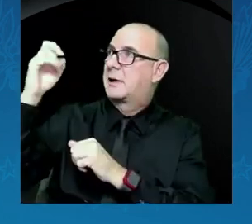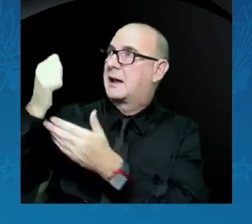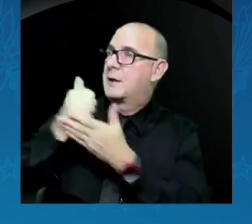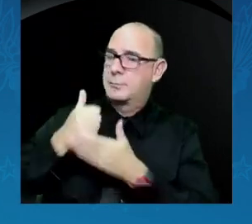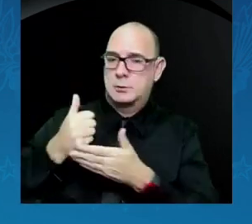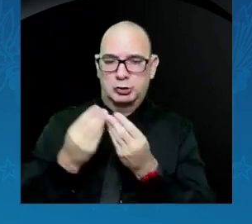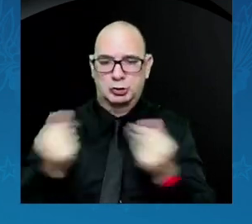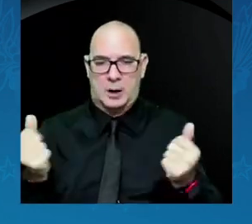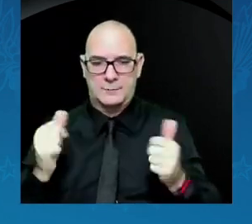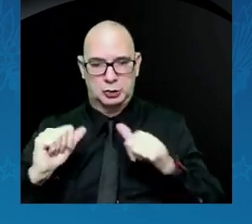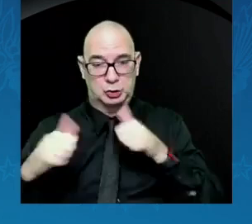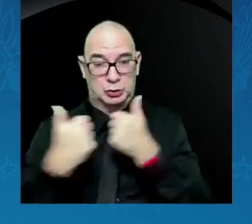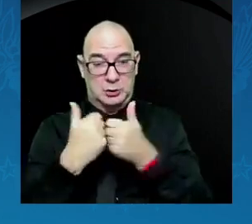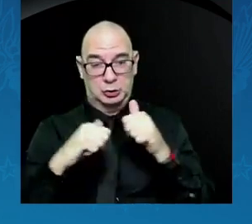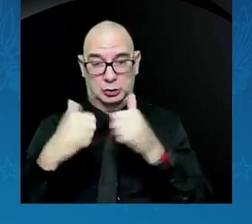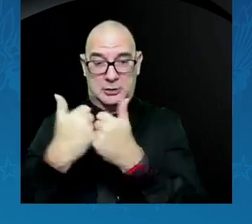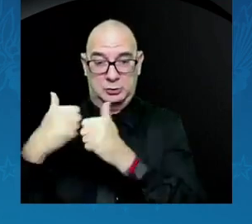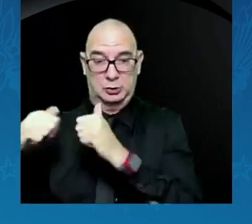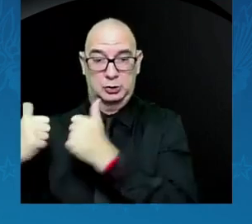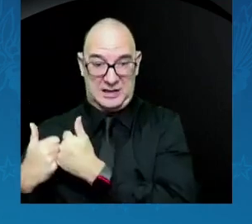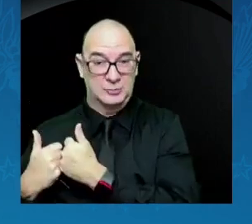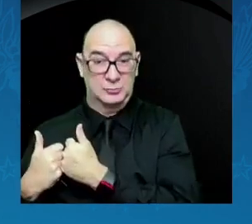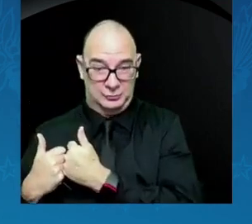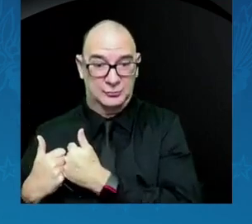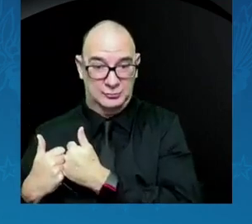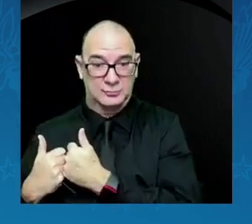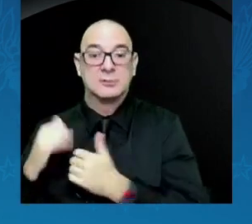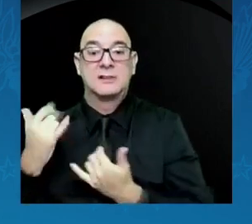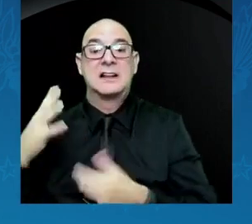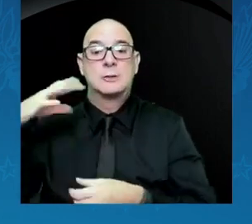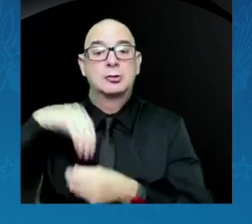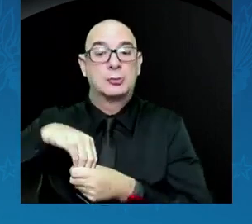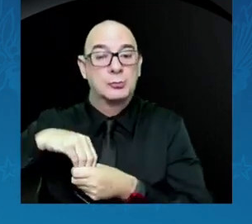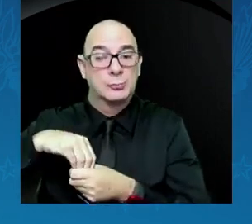including that of the climate crisis.